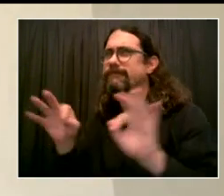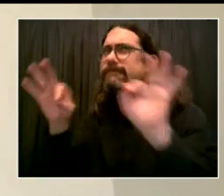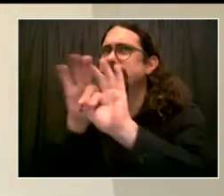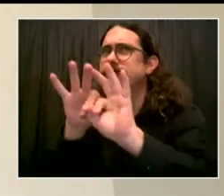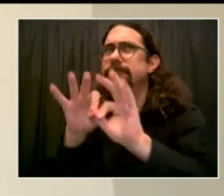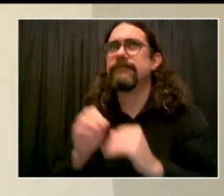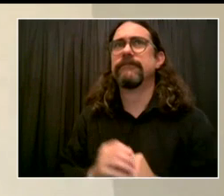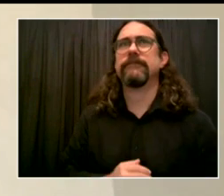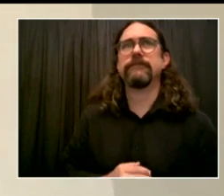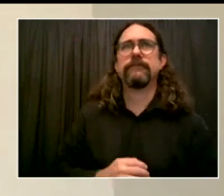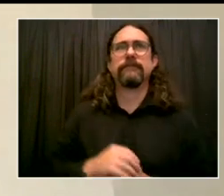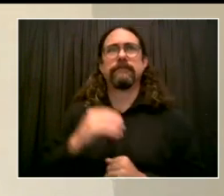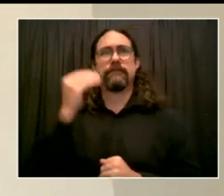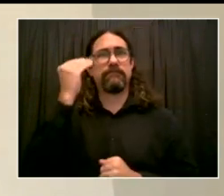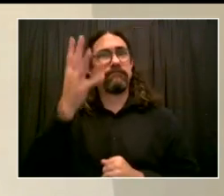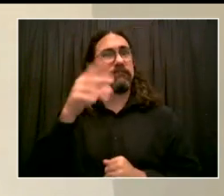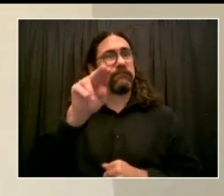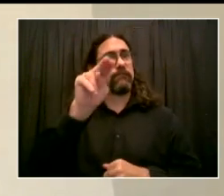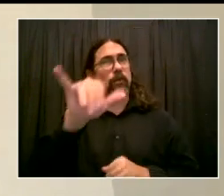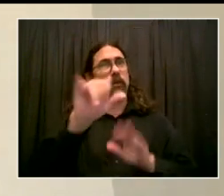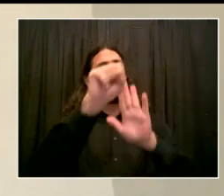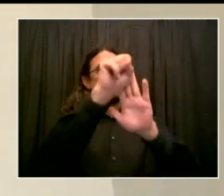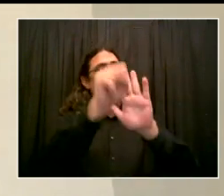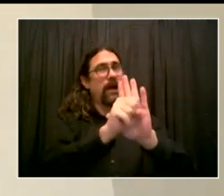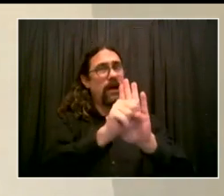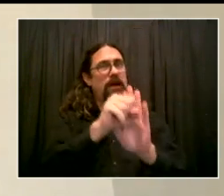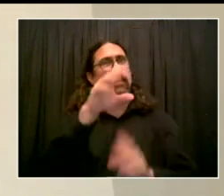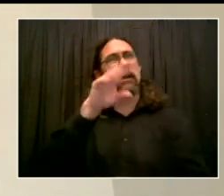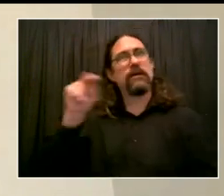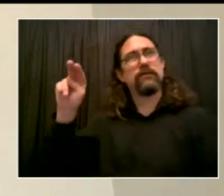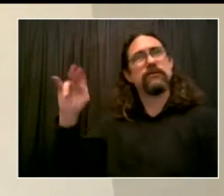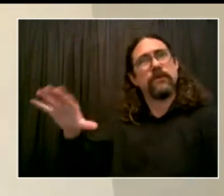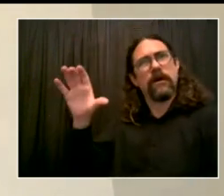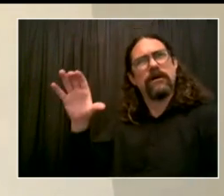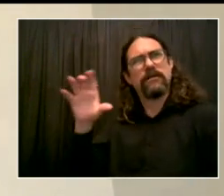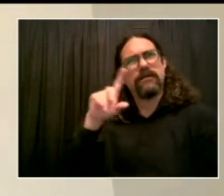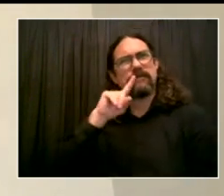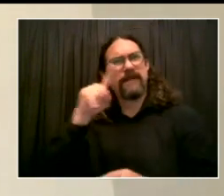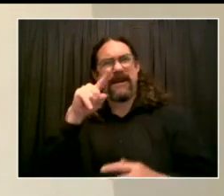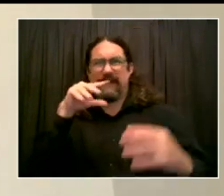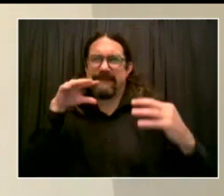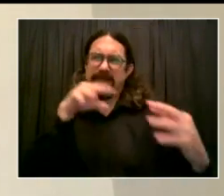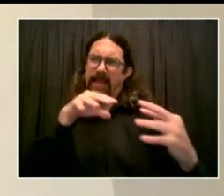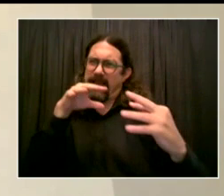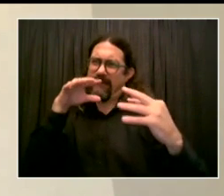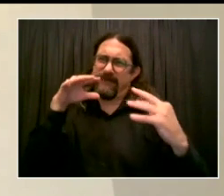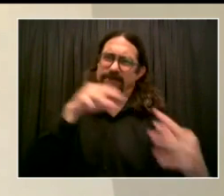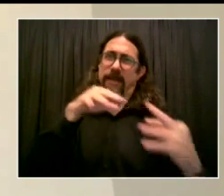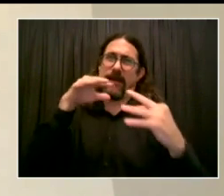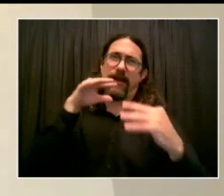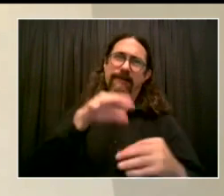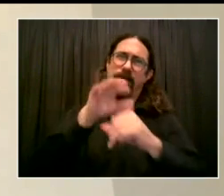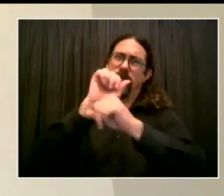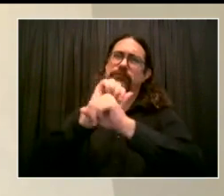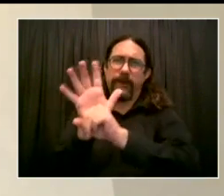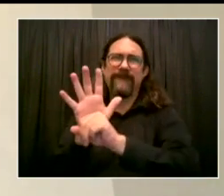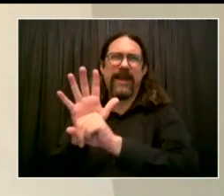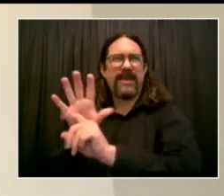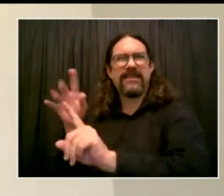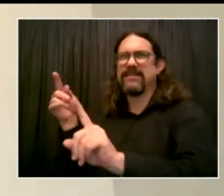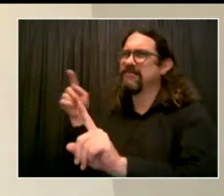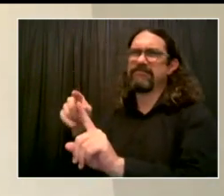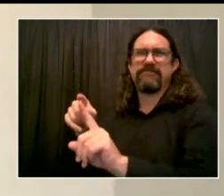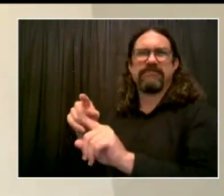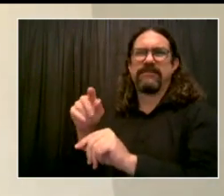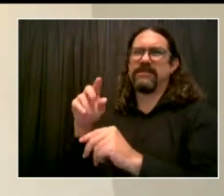variant. The plain truth is this, vaccinations save lives. As a parent, I know that my household, we are getting ready to go back